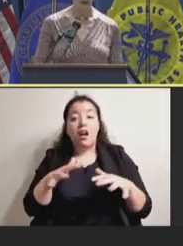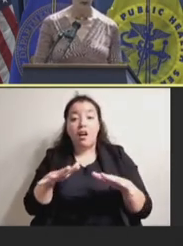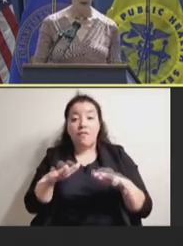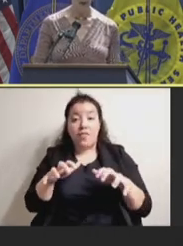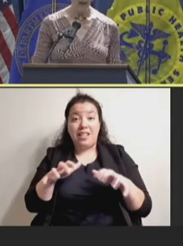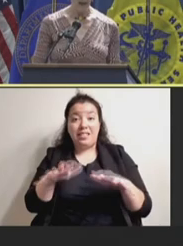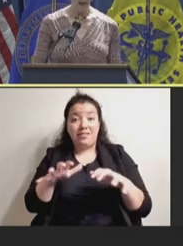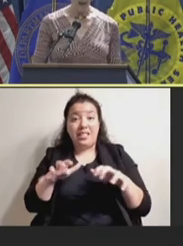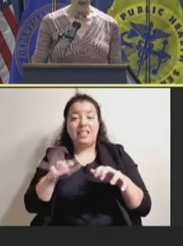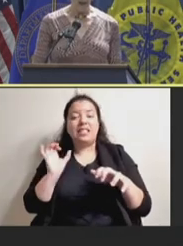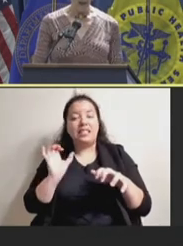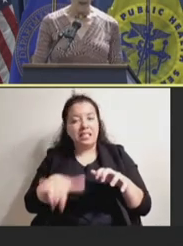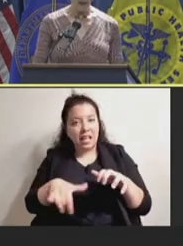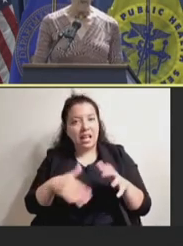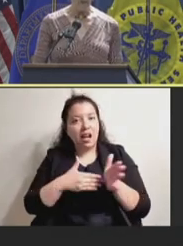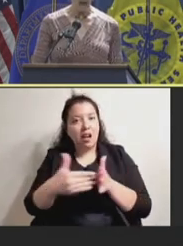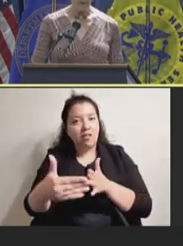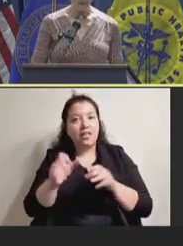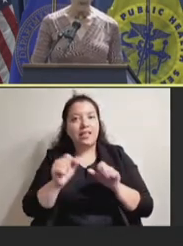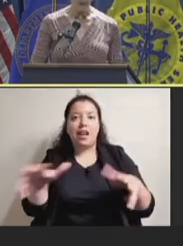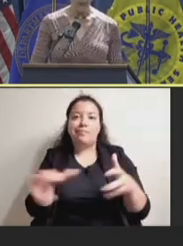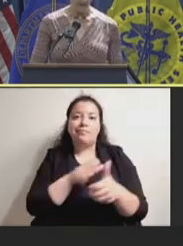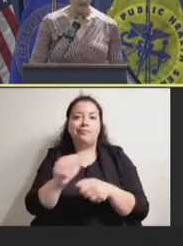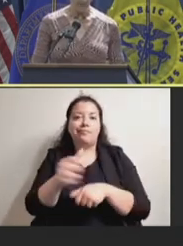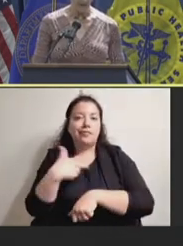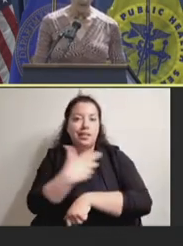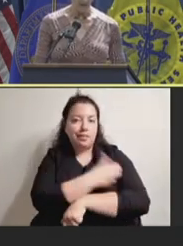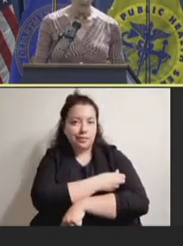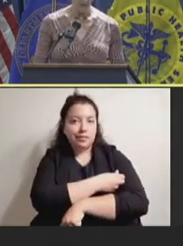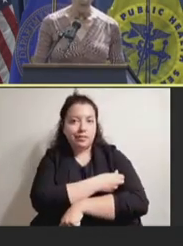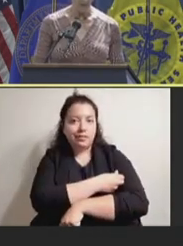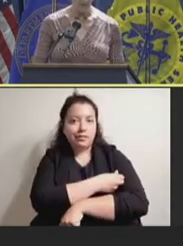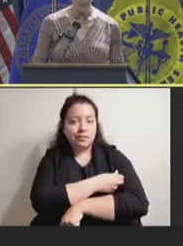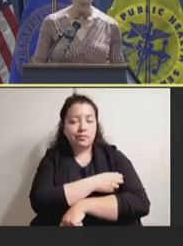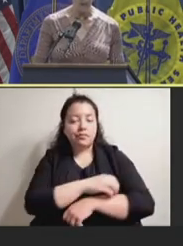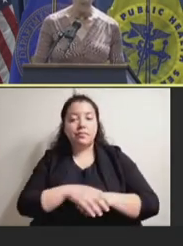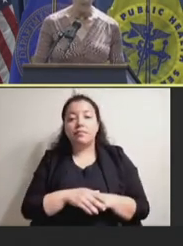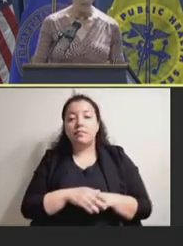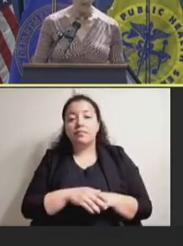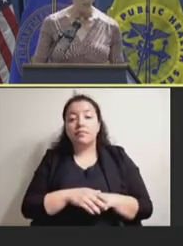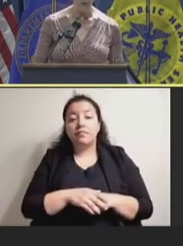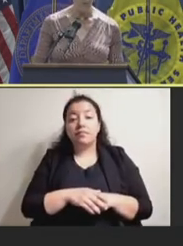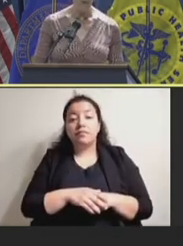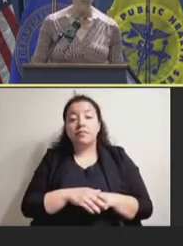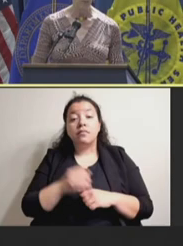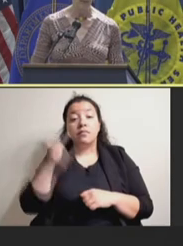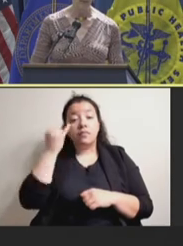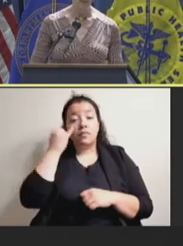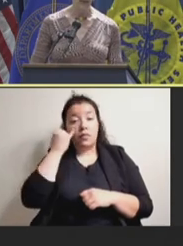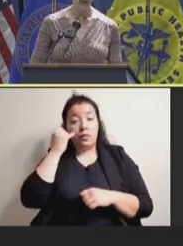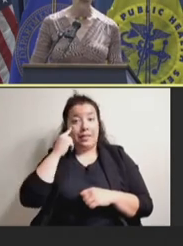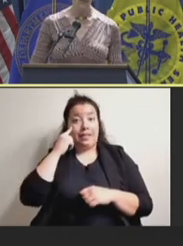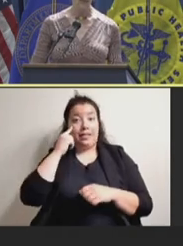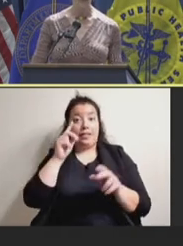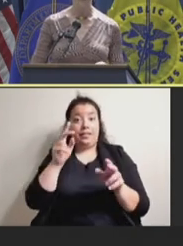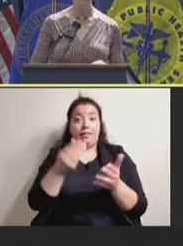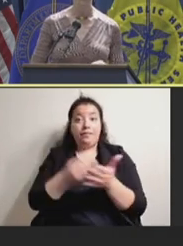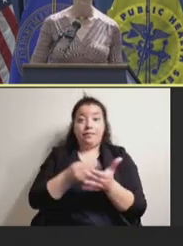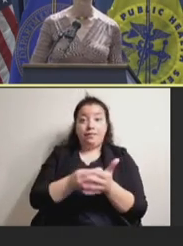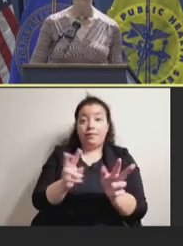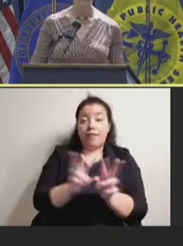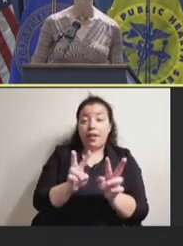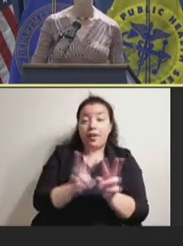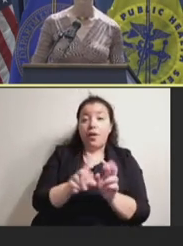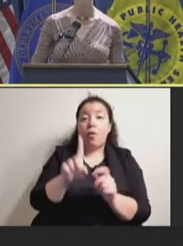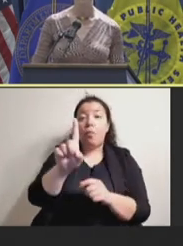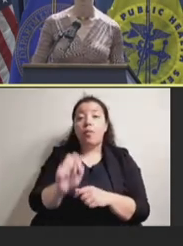carrier. And in fact, looking at a value level, $1.2 billion out of UNICEF's $1